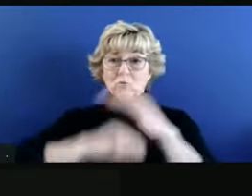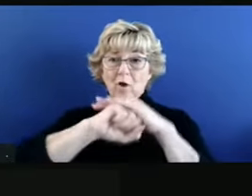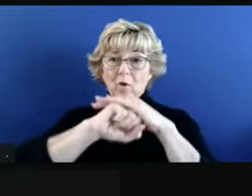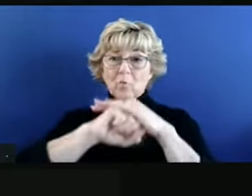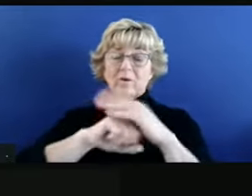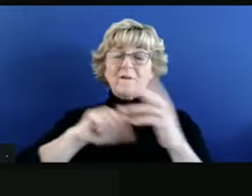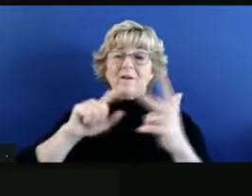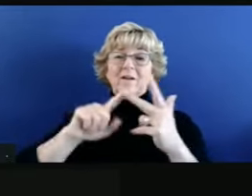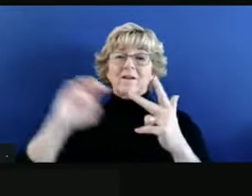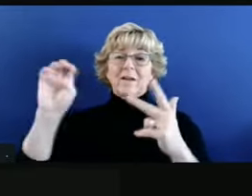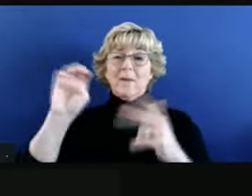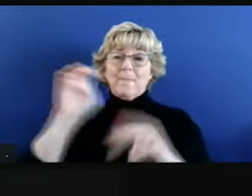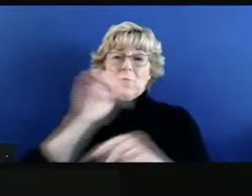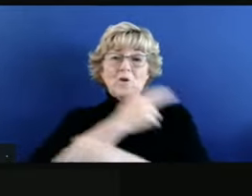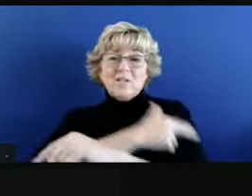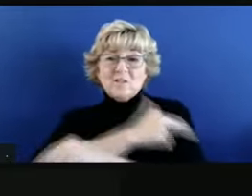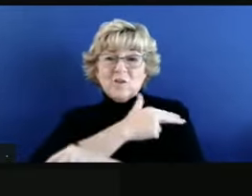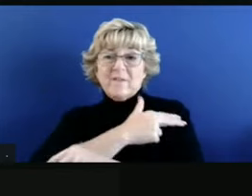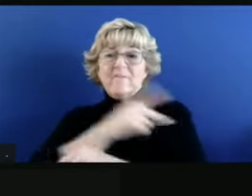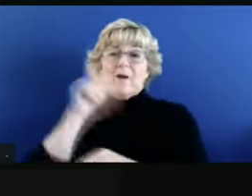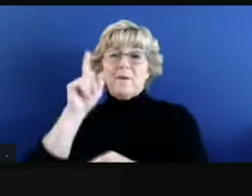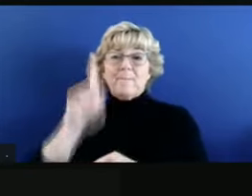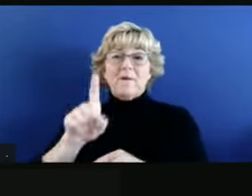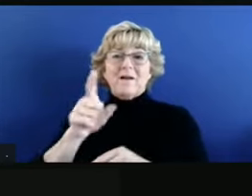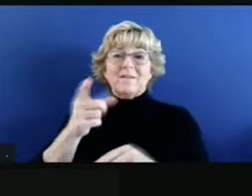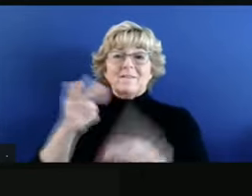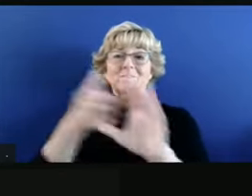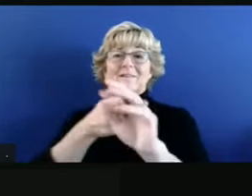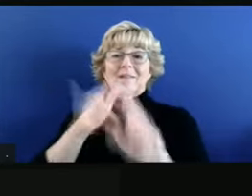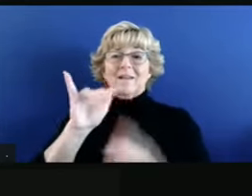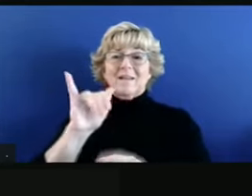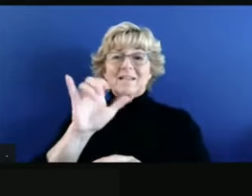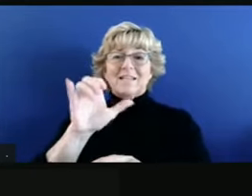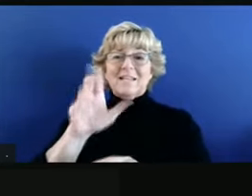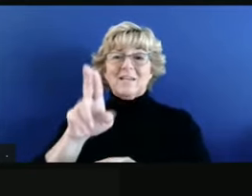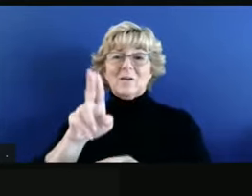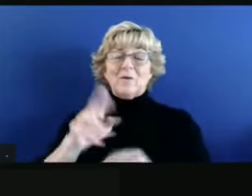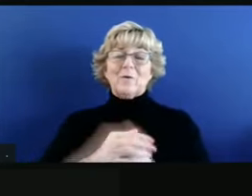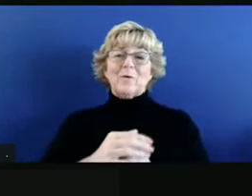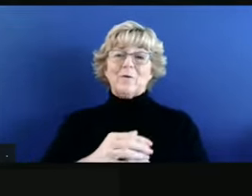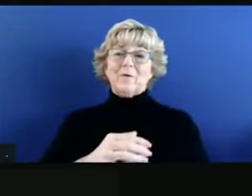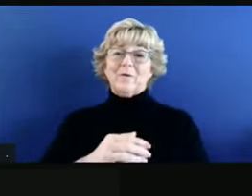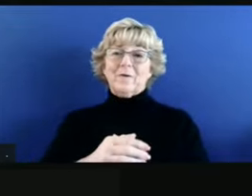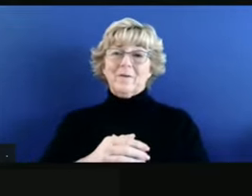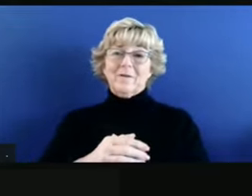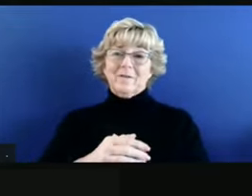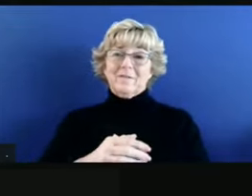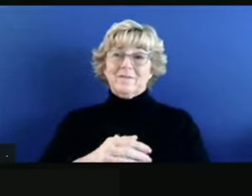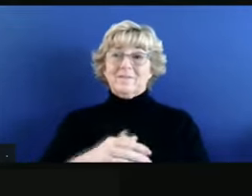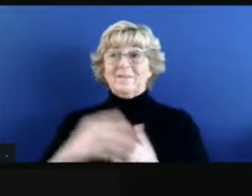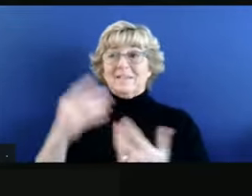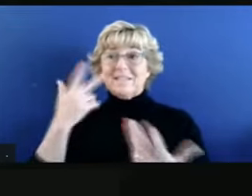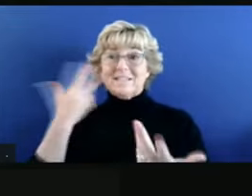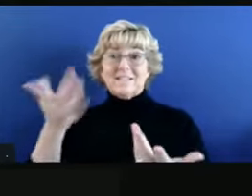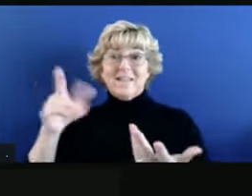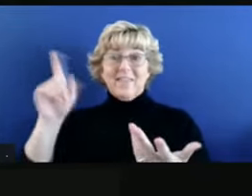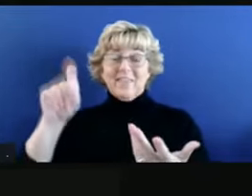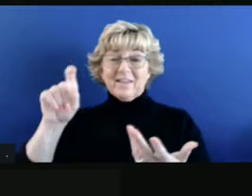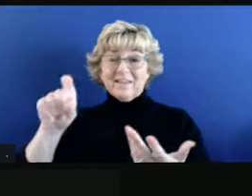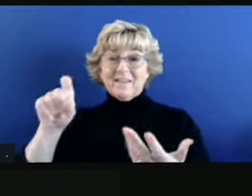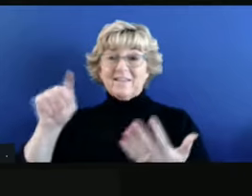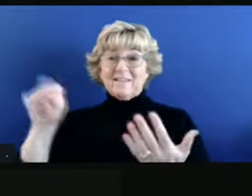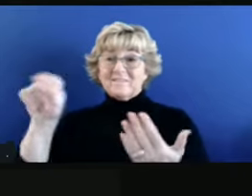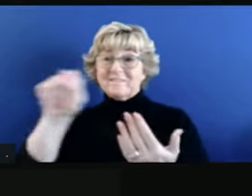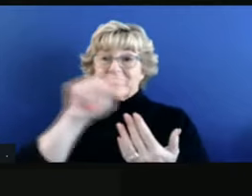having emergency surgery and need to be in the ICU. So when you take the collection of need and covering that need, and